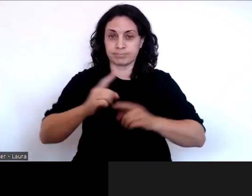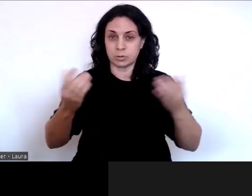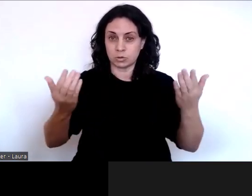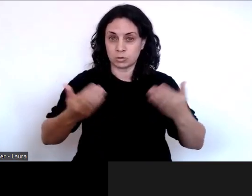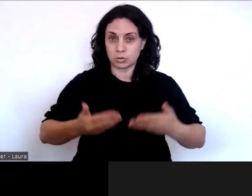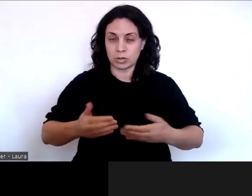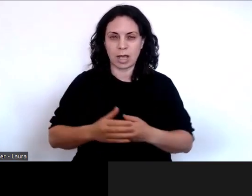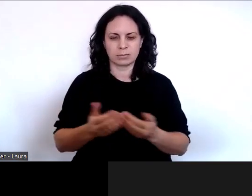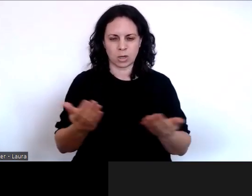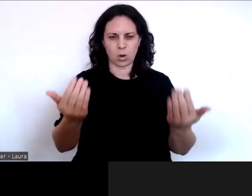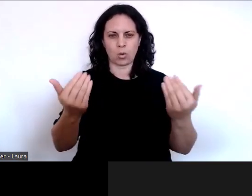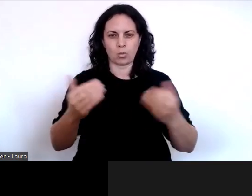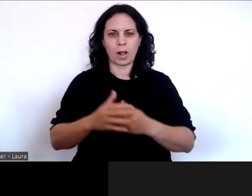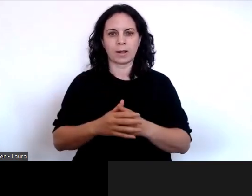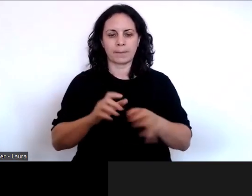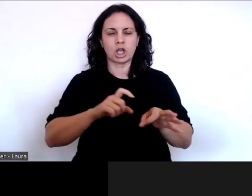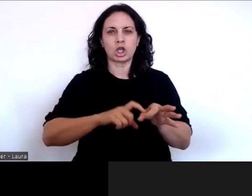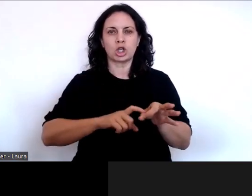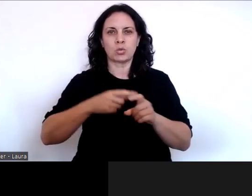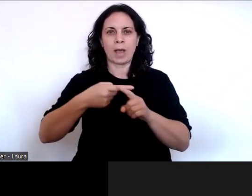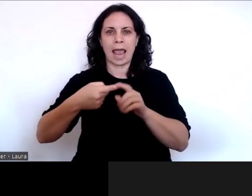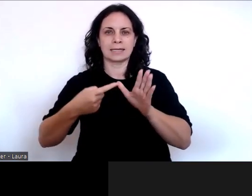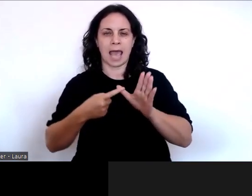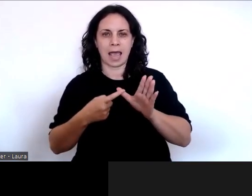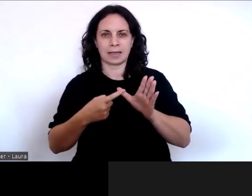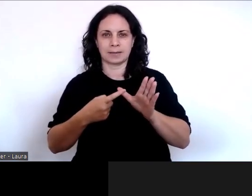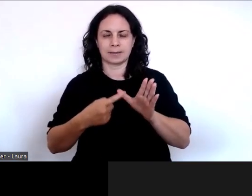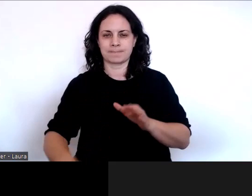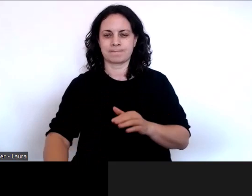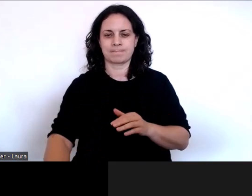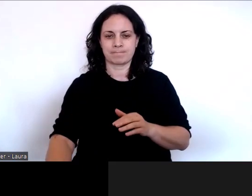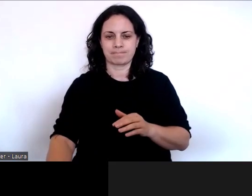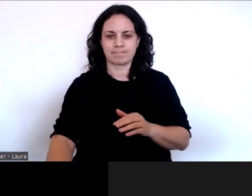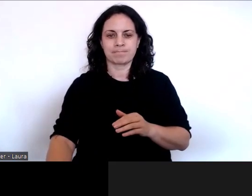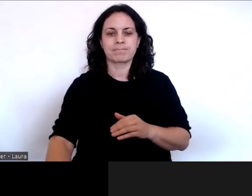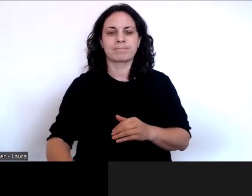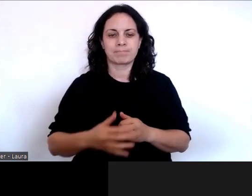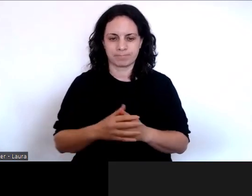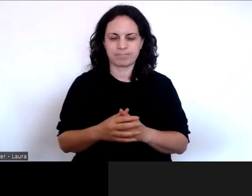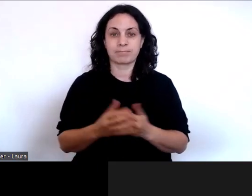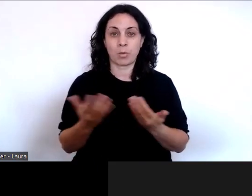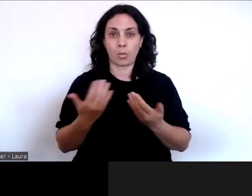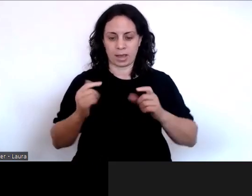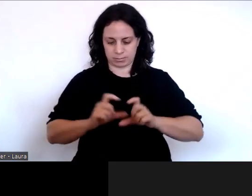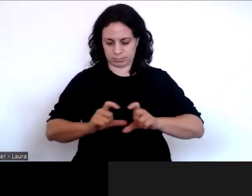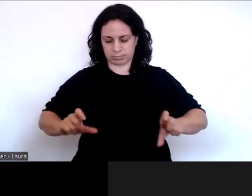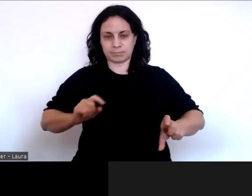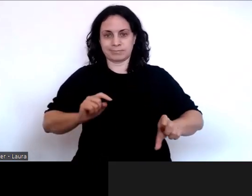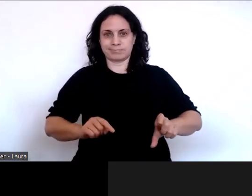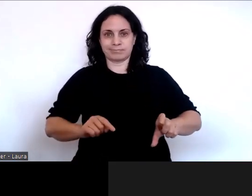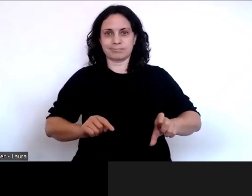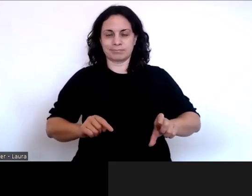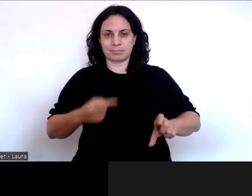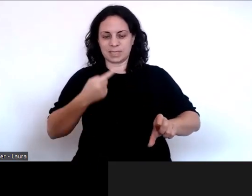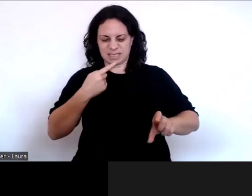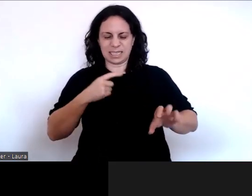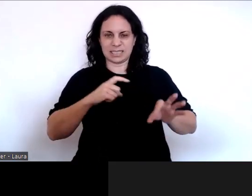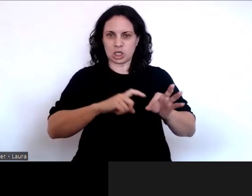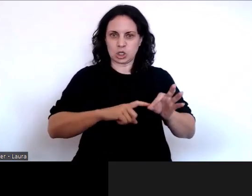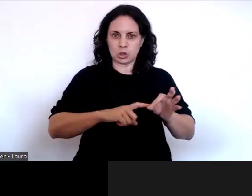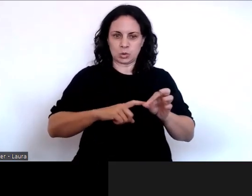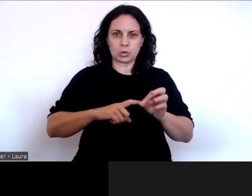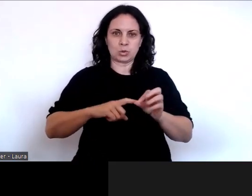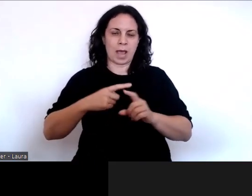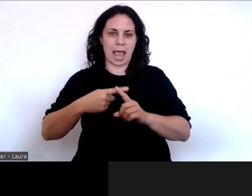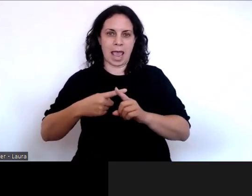free to use the Q&A function. This is the button that you should see at the bottom of your screen which you can click to